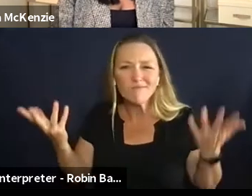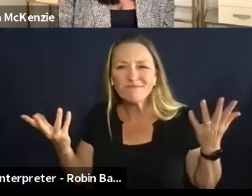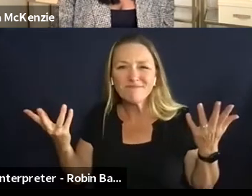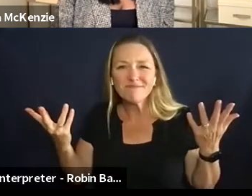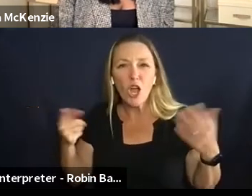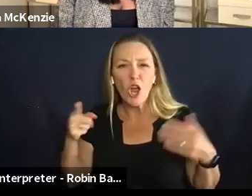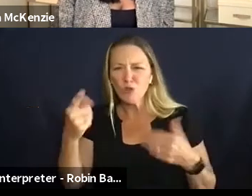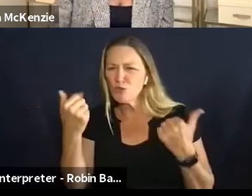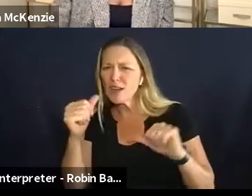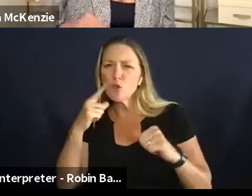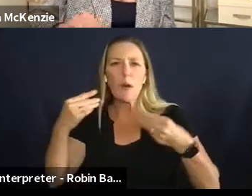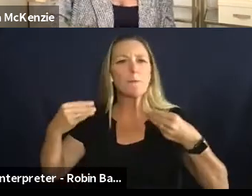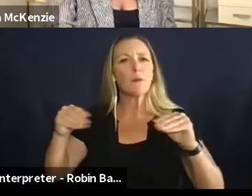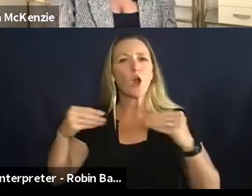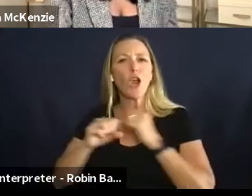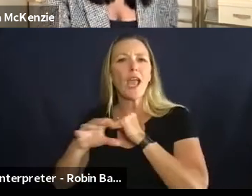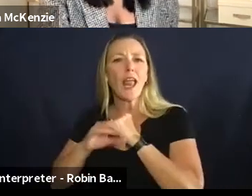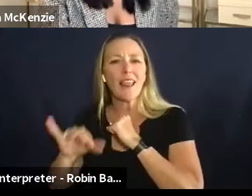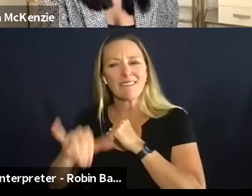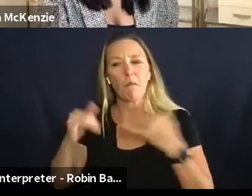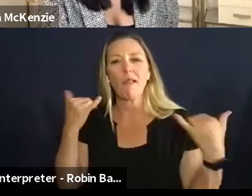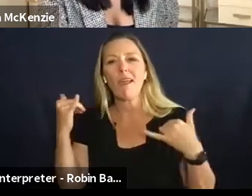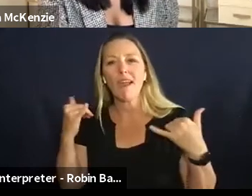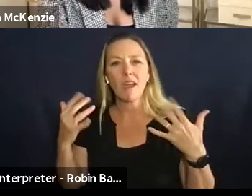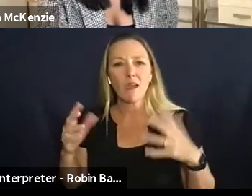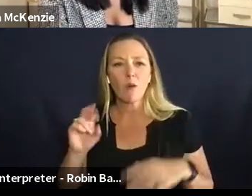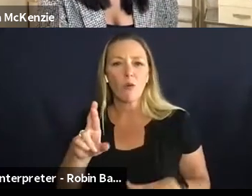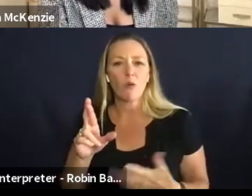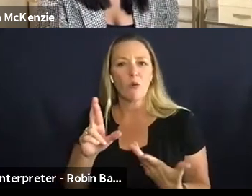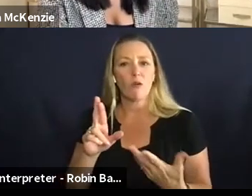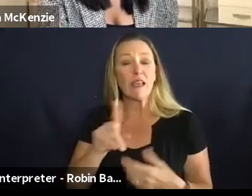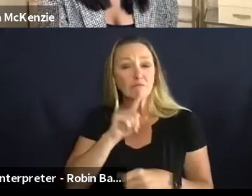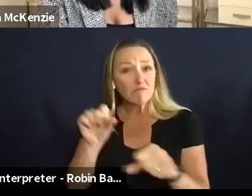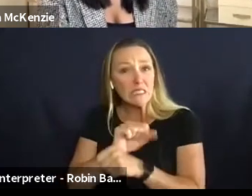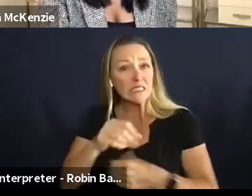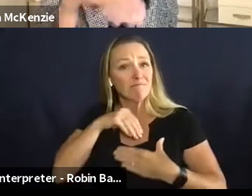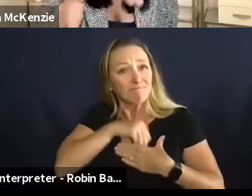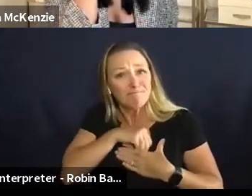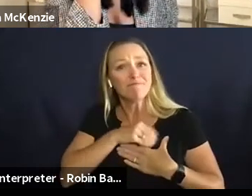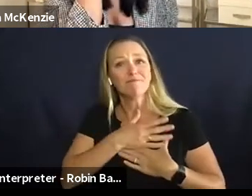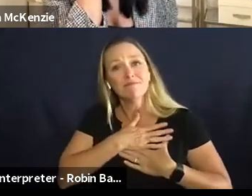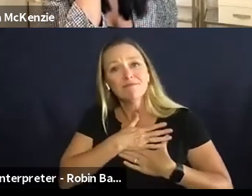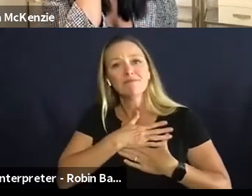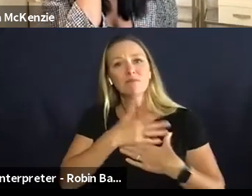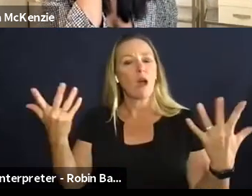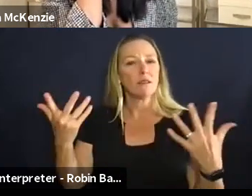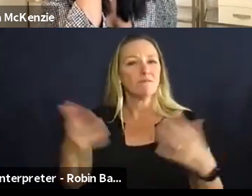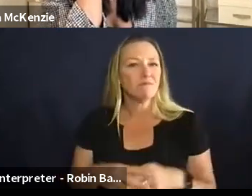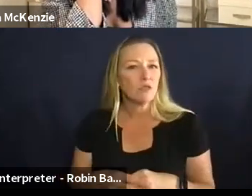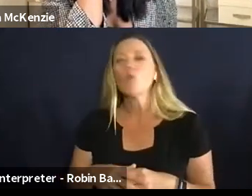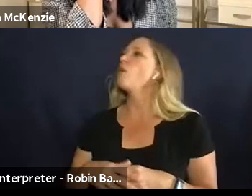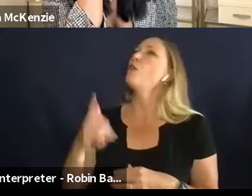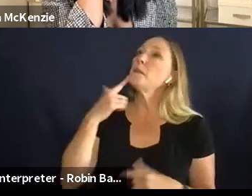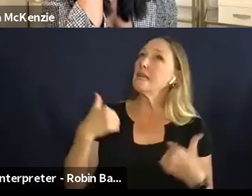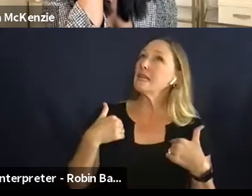marketing like is it a marketing play or is it is it genuine is it real and so um you know it's been